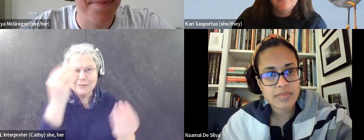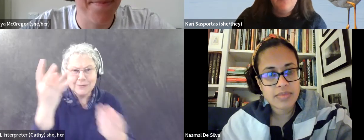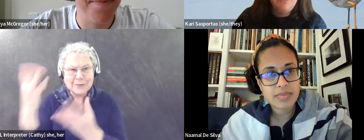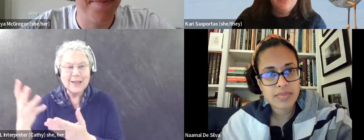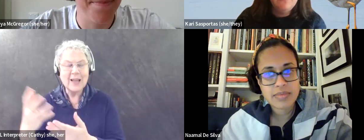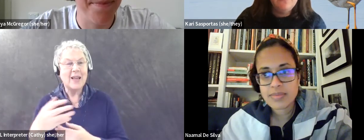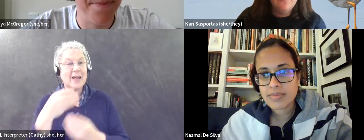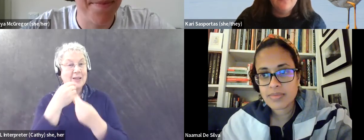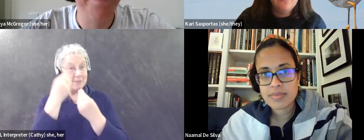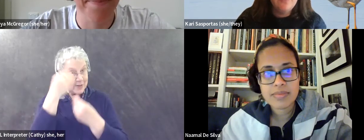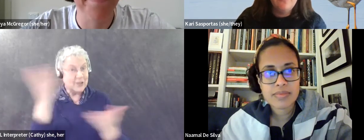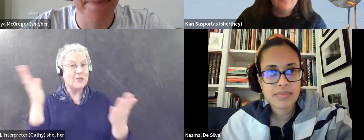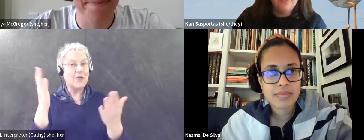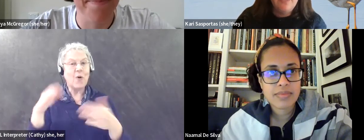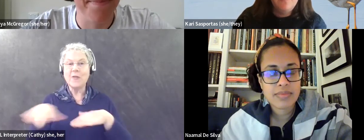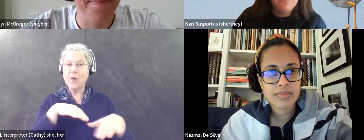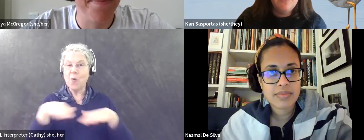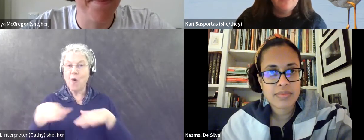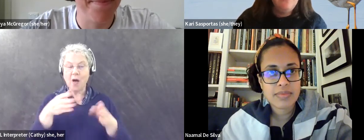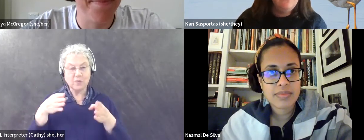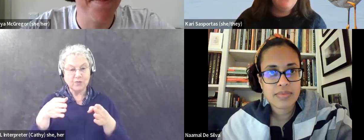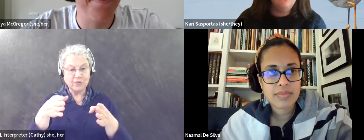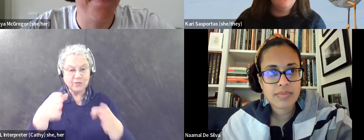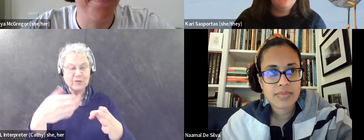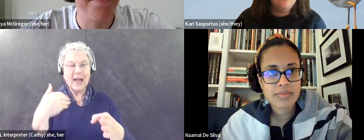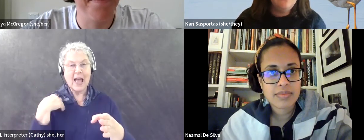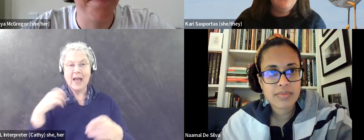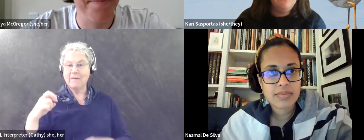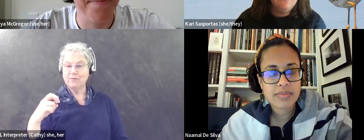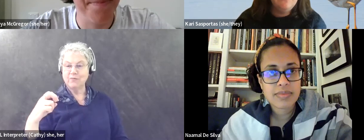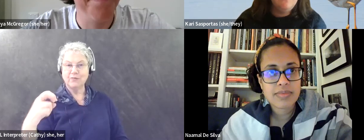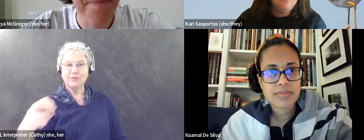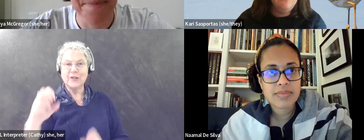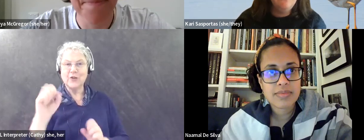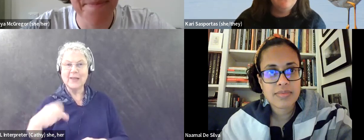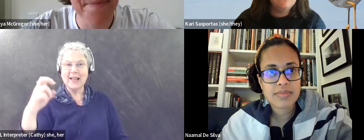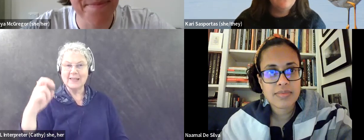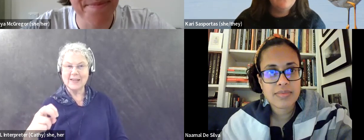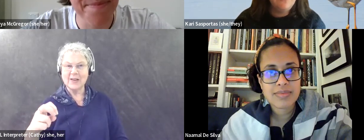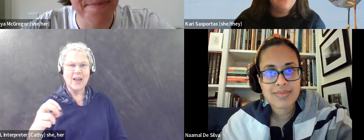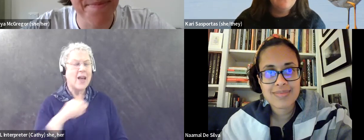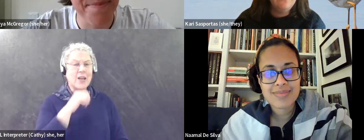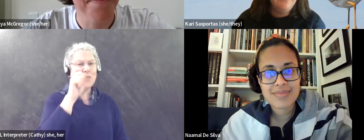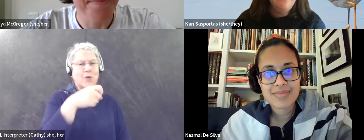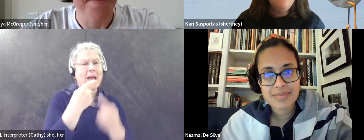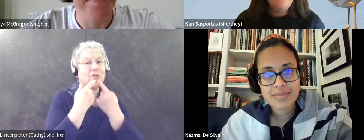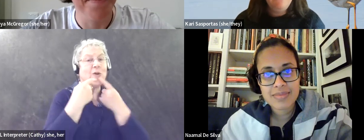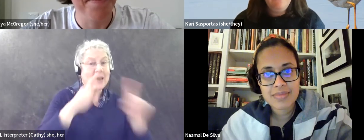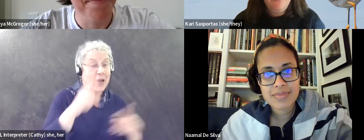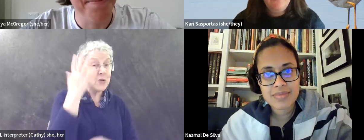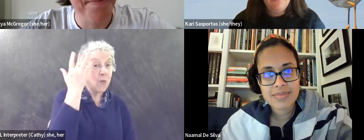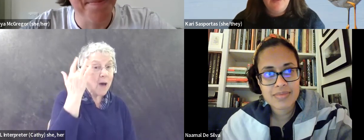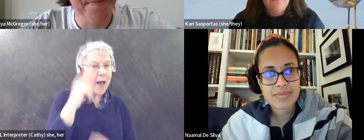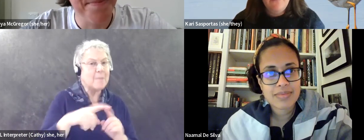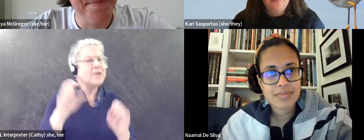on has benches or the trail you're going on has benches that'll help your dodgy knee, but it doesn't mean that you have to disclose that. So I